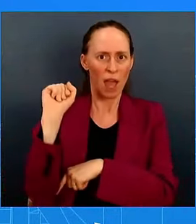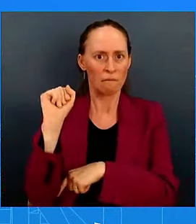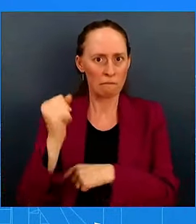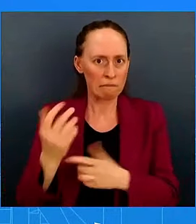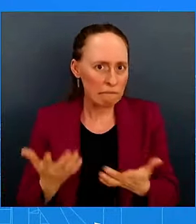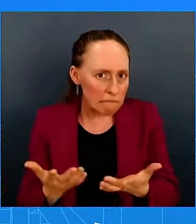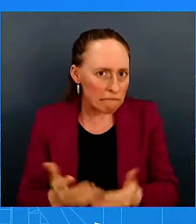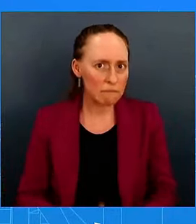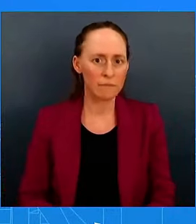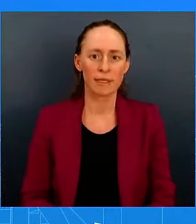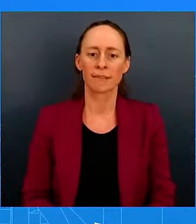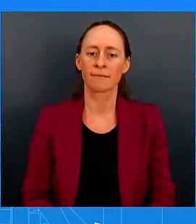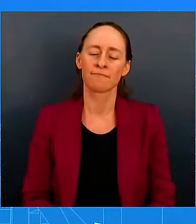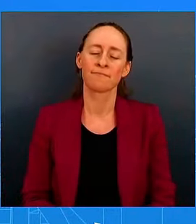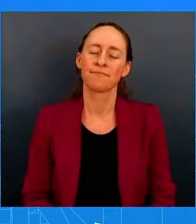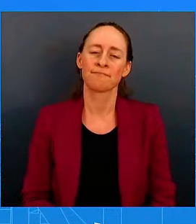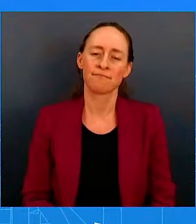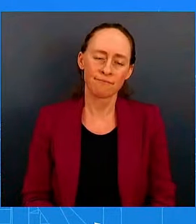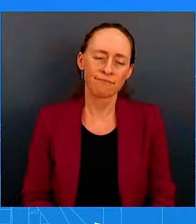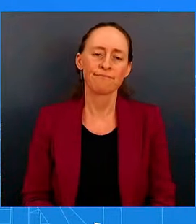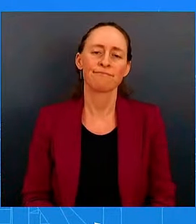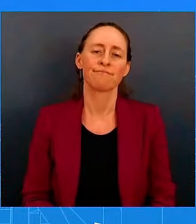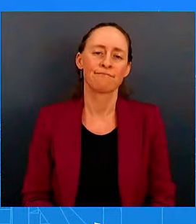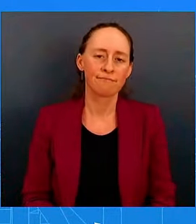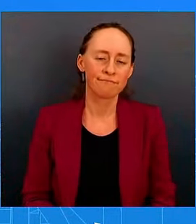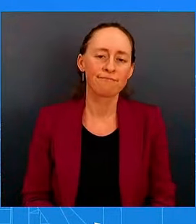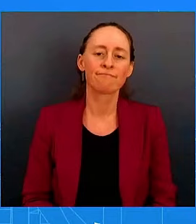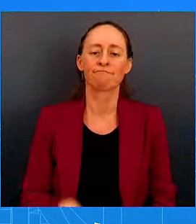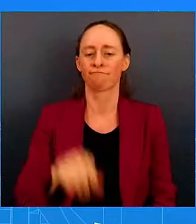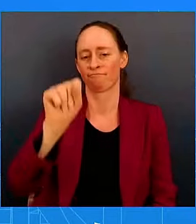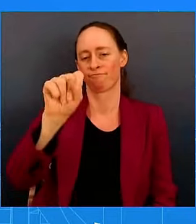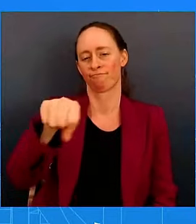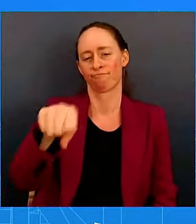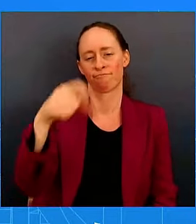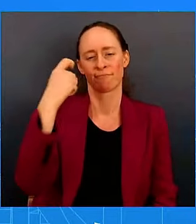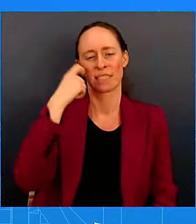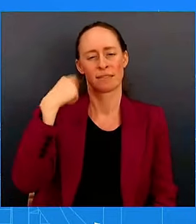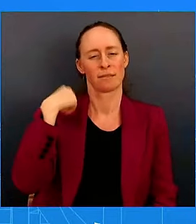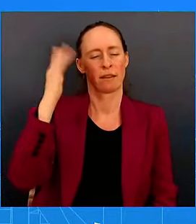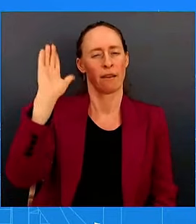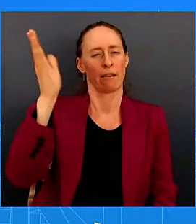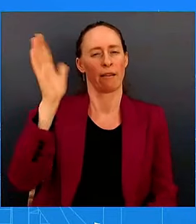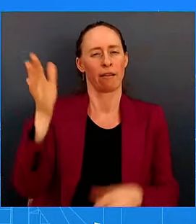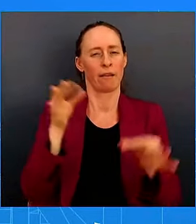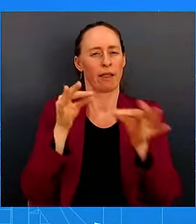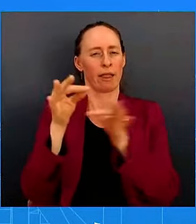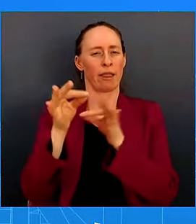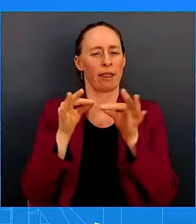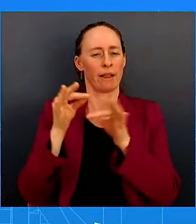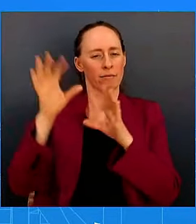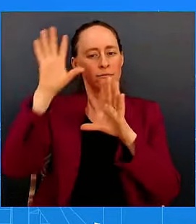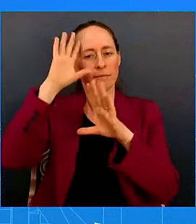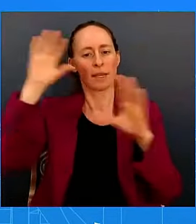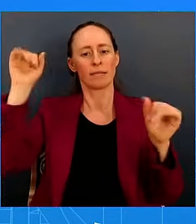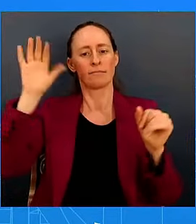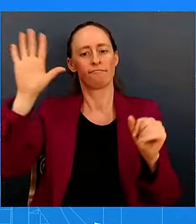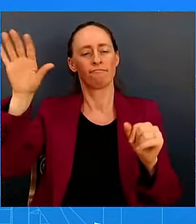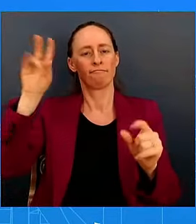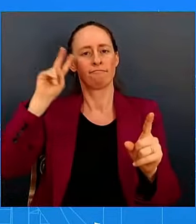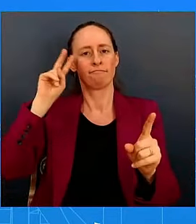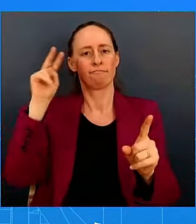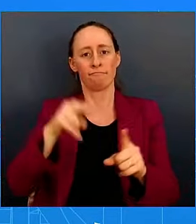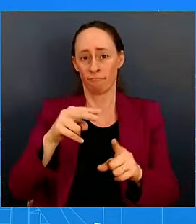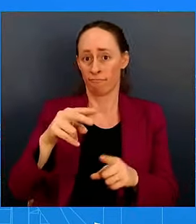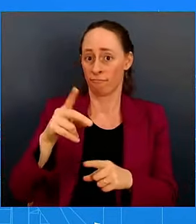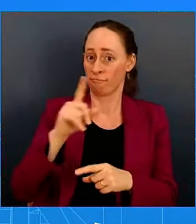I started off moments ago about how this President has certainly led in the efforts of making sure that,